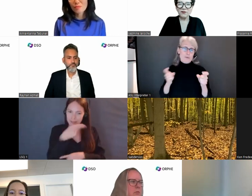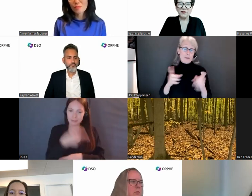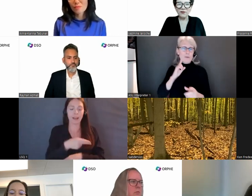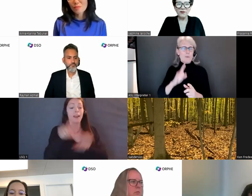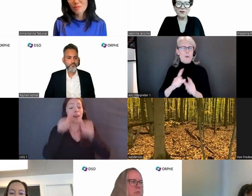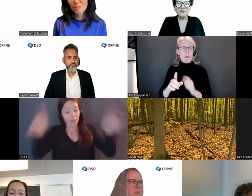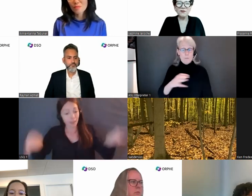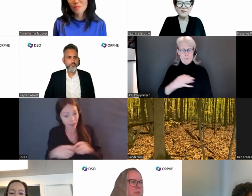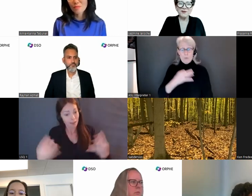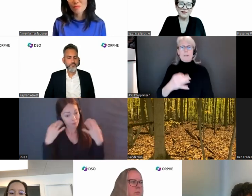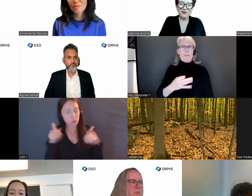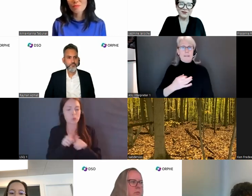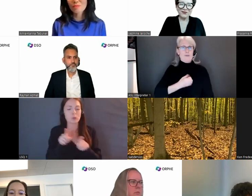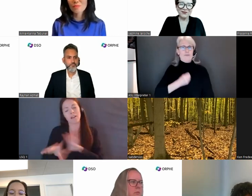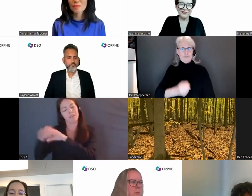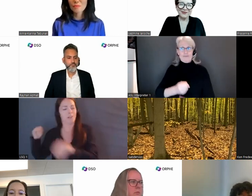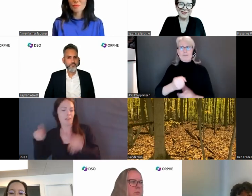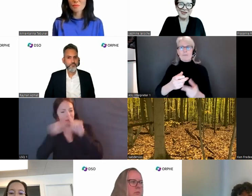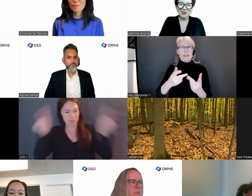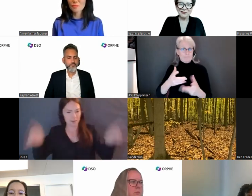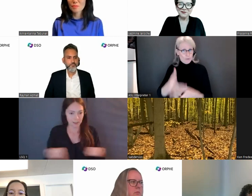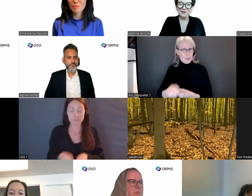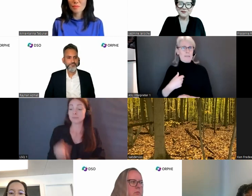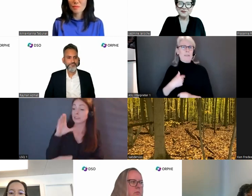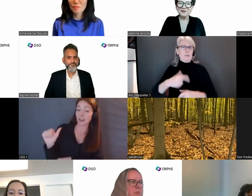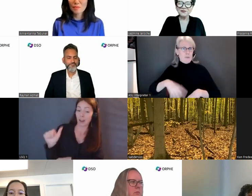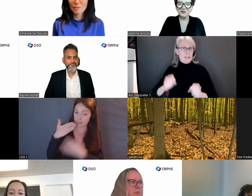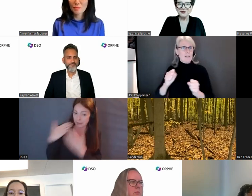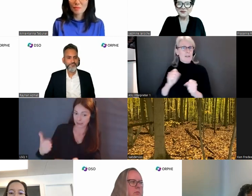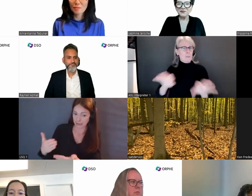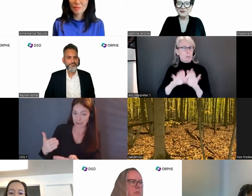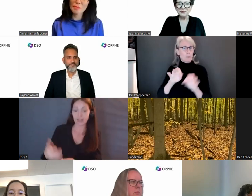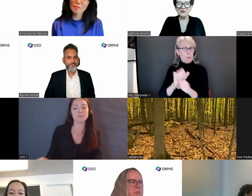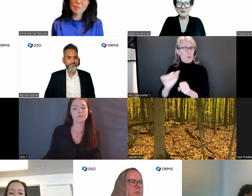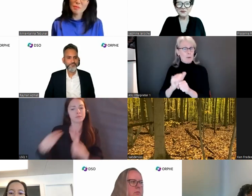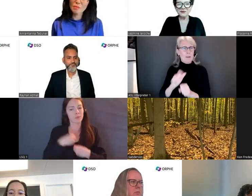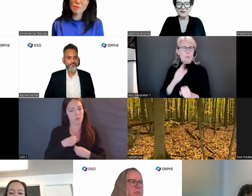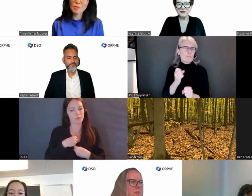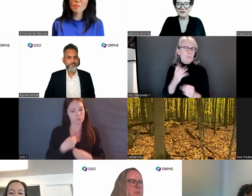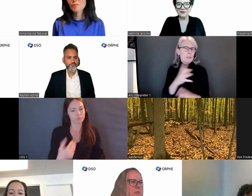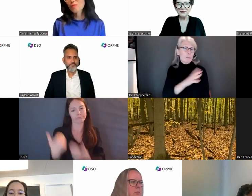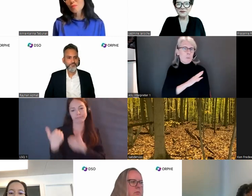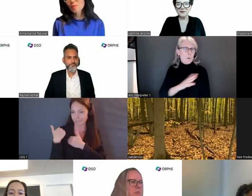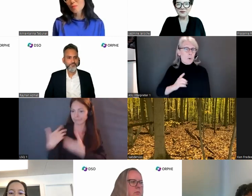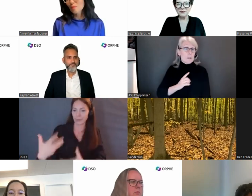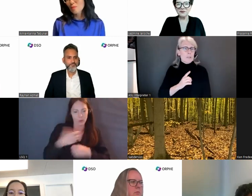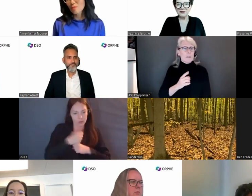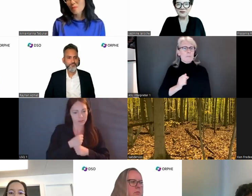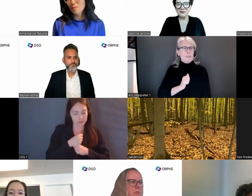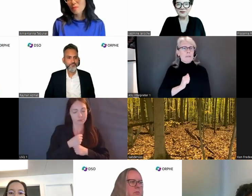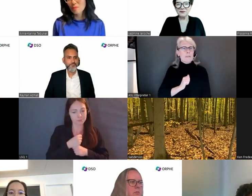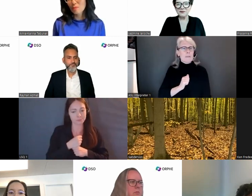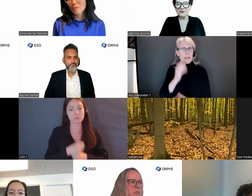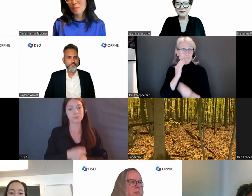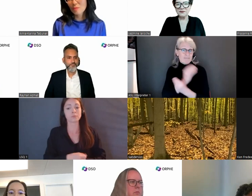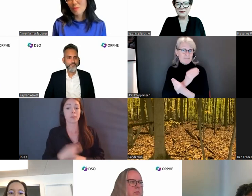for placing their trust in me to undertake this vital mission. I have worked with many boards and sat on many boards myself, and